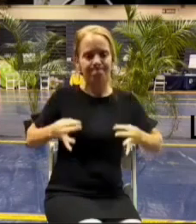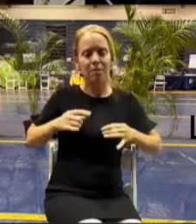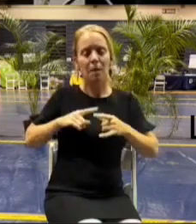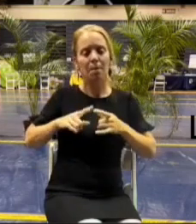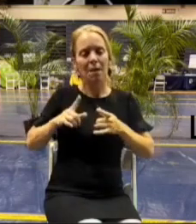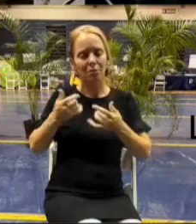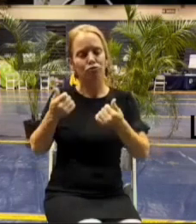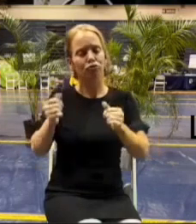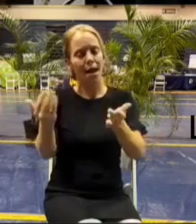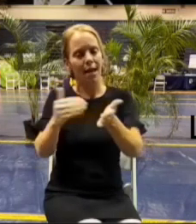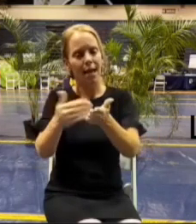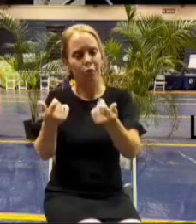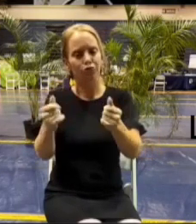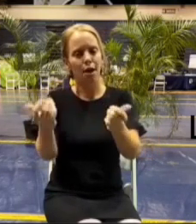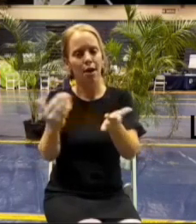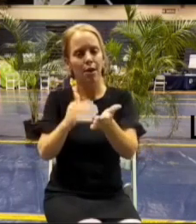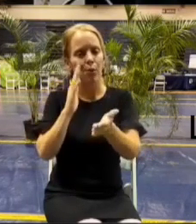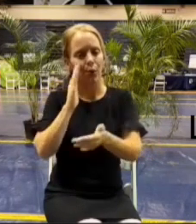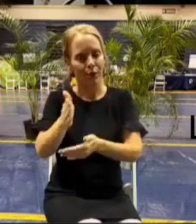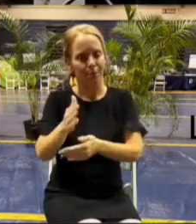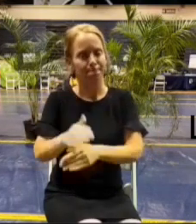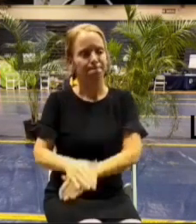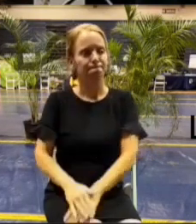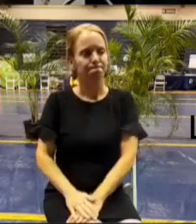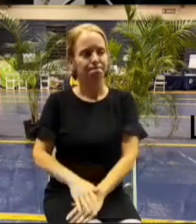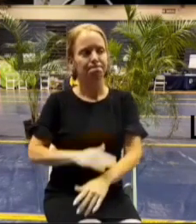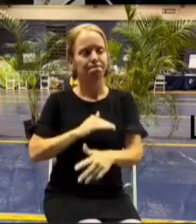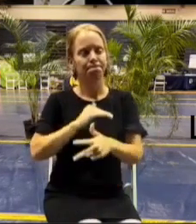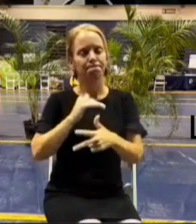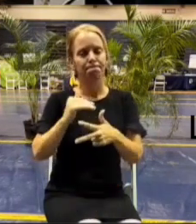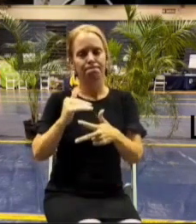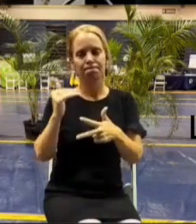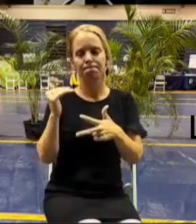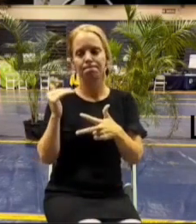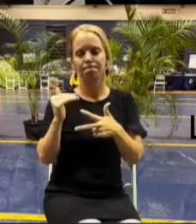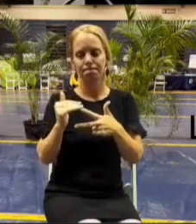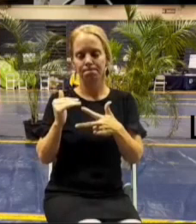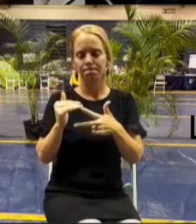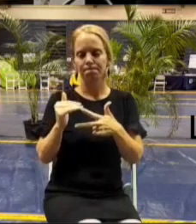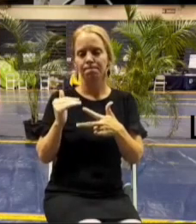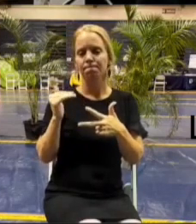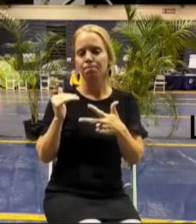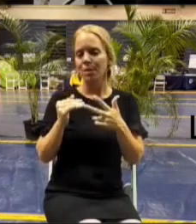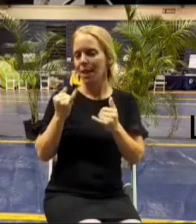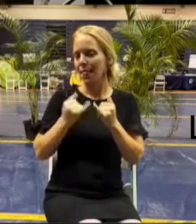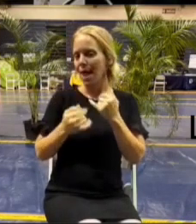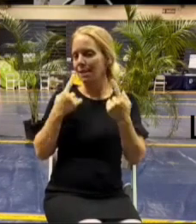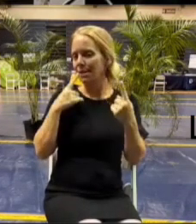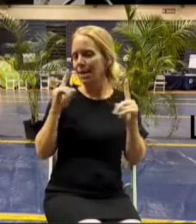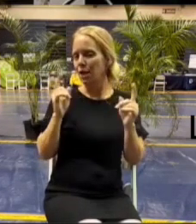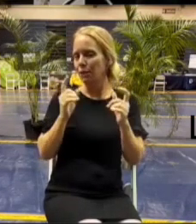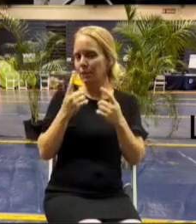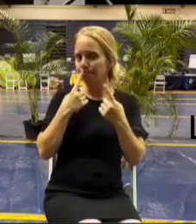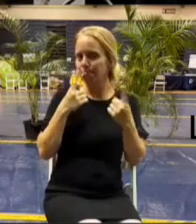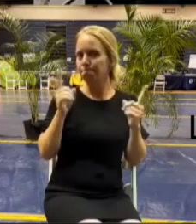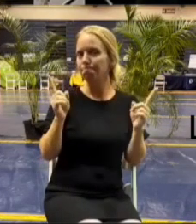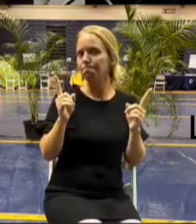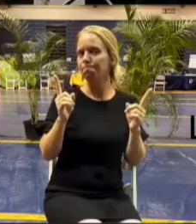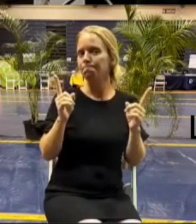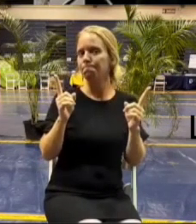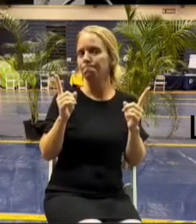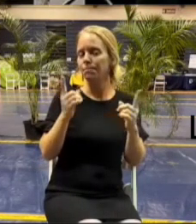and the last announcement that i wanted to share with you folks